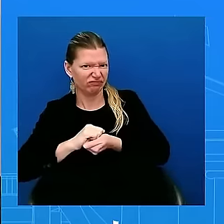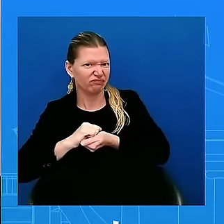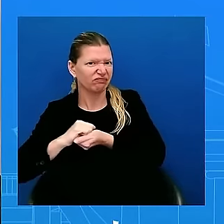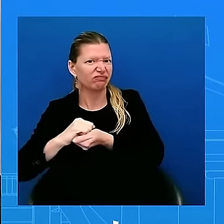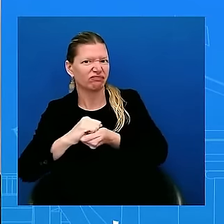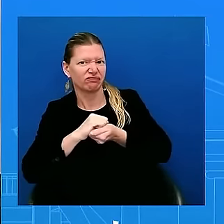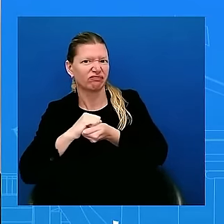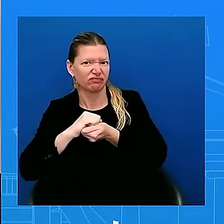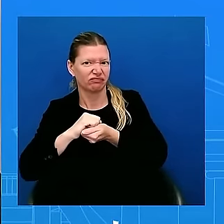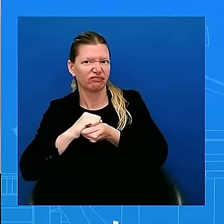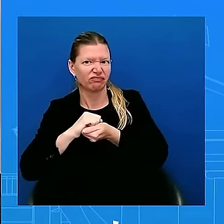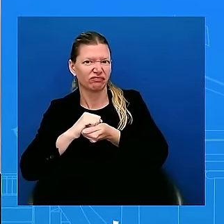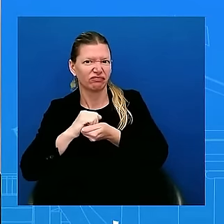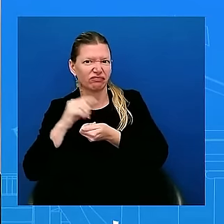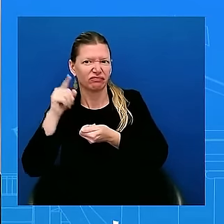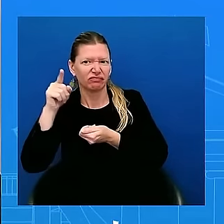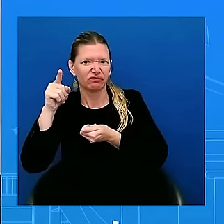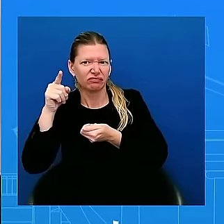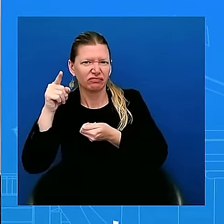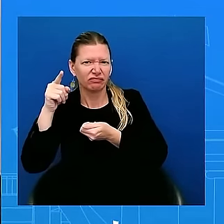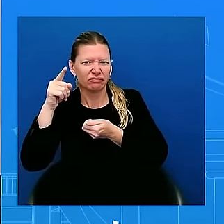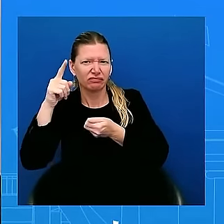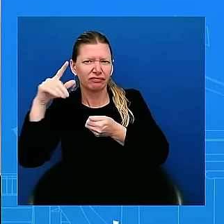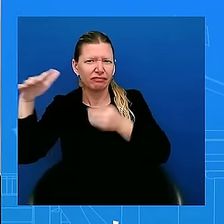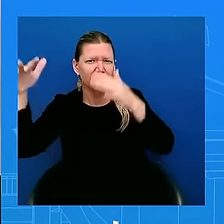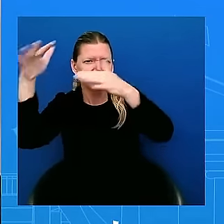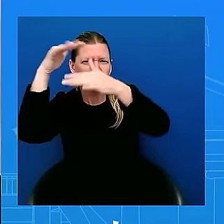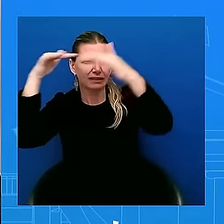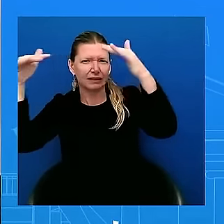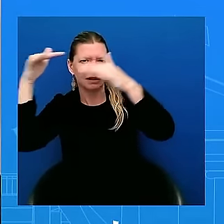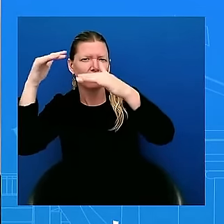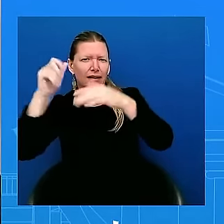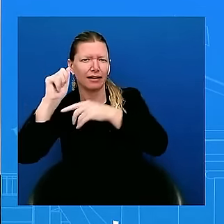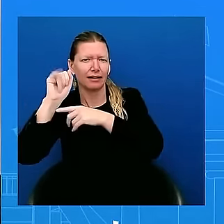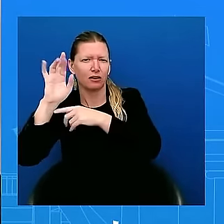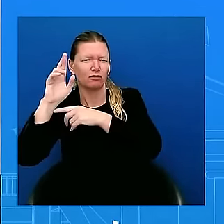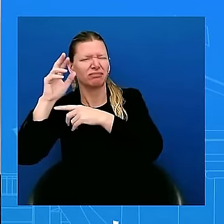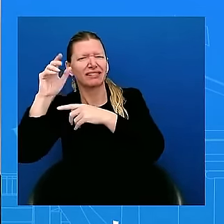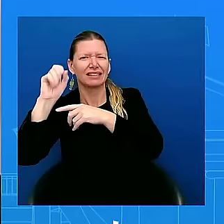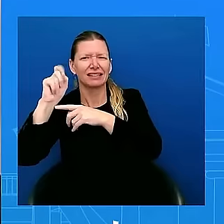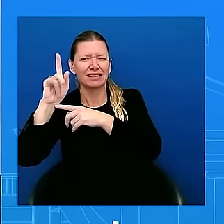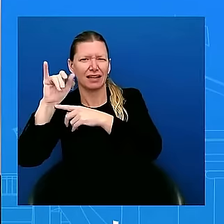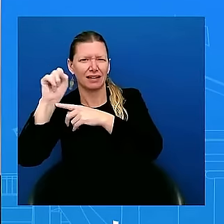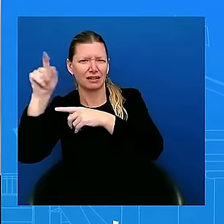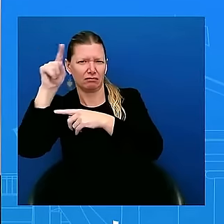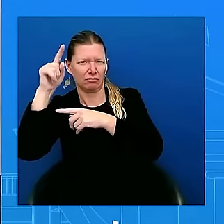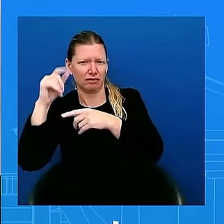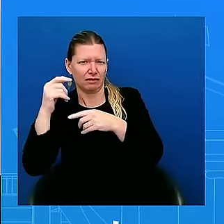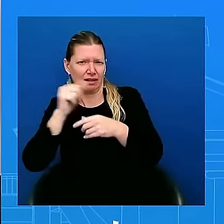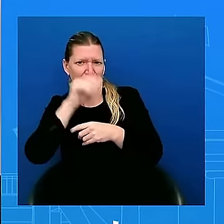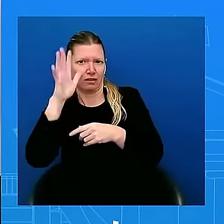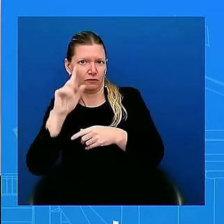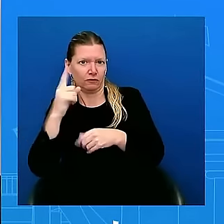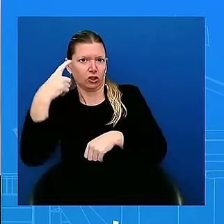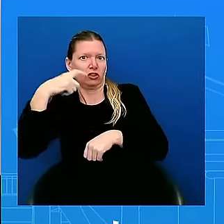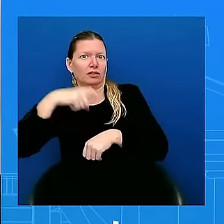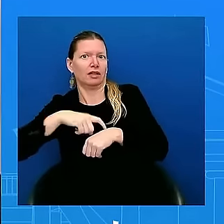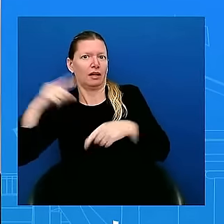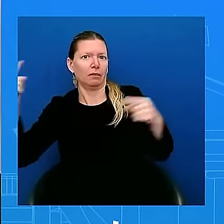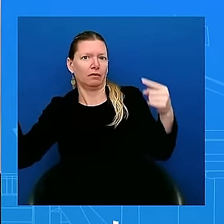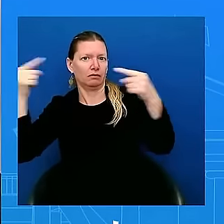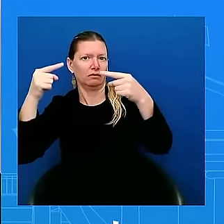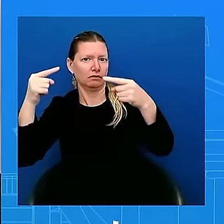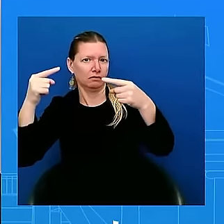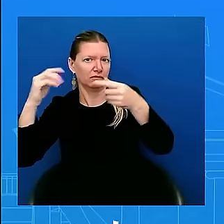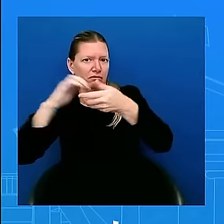based on everything that's been going on that some of America's enemies might be looking at what's happening here and think there's nobody in charge?